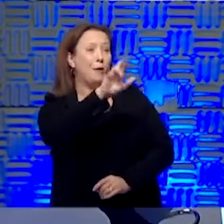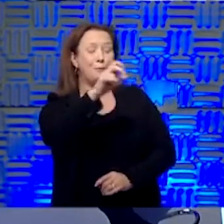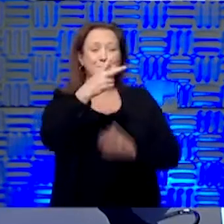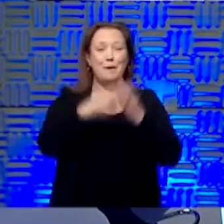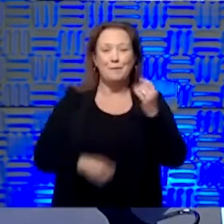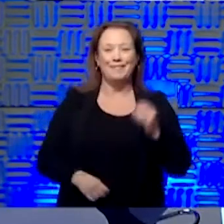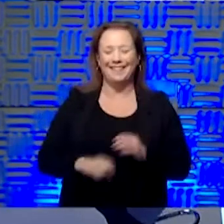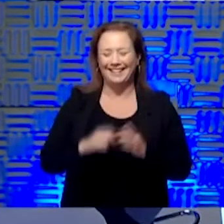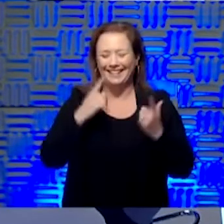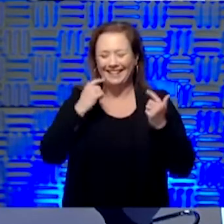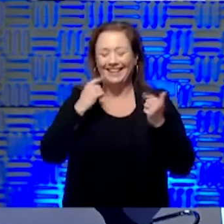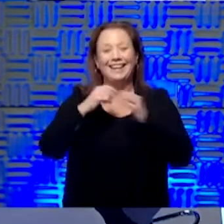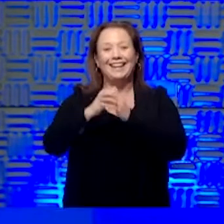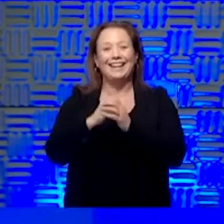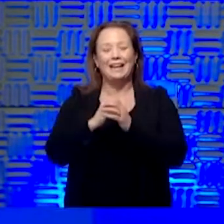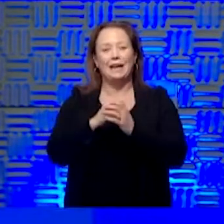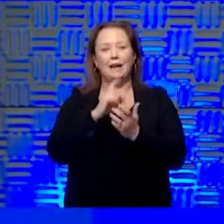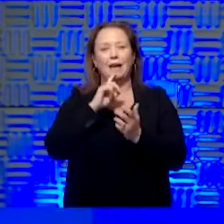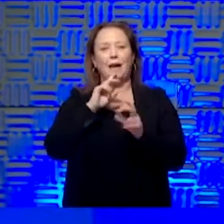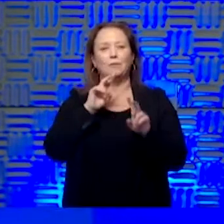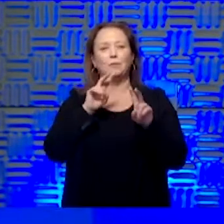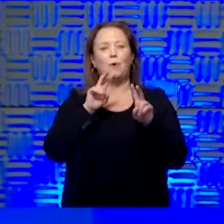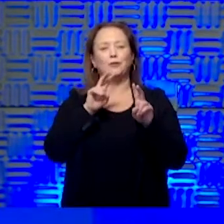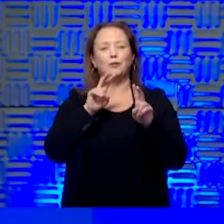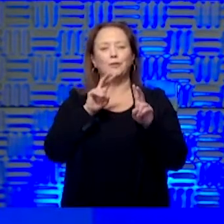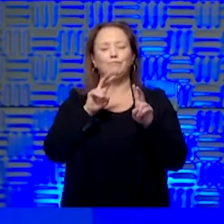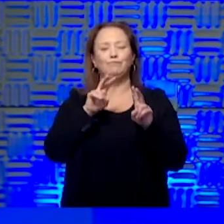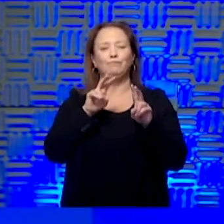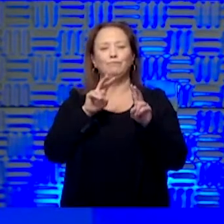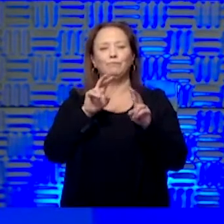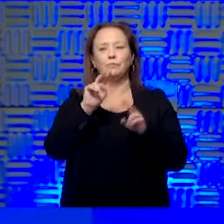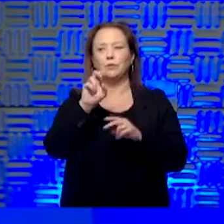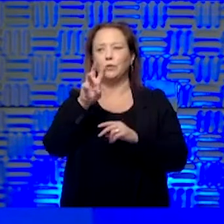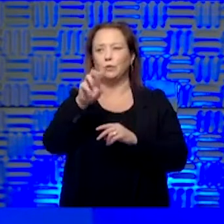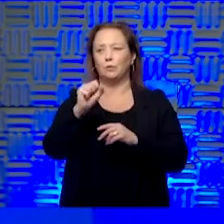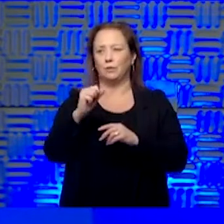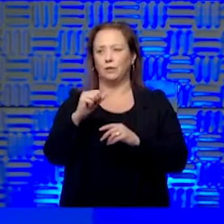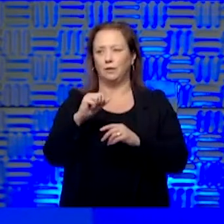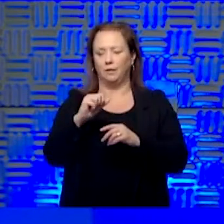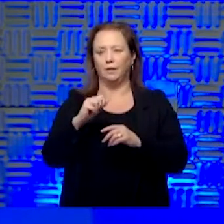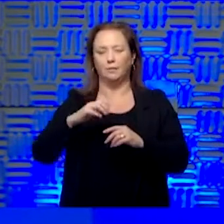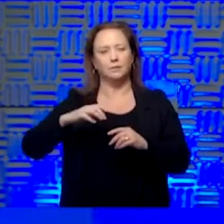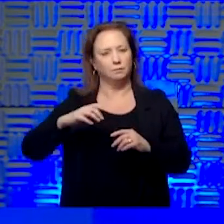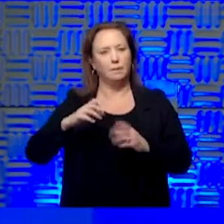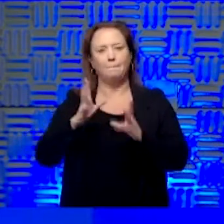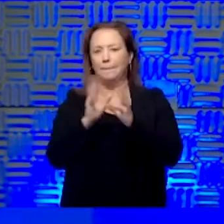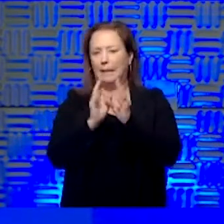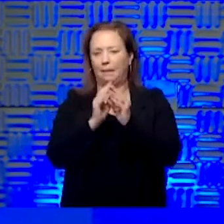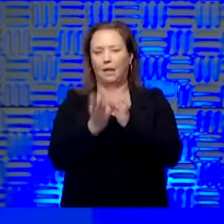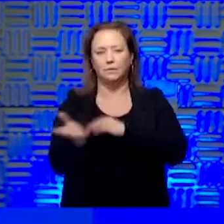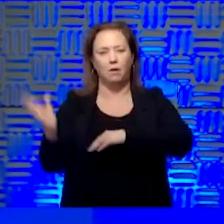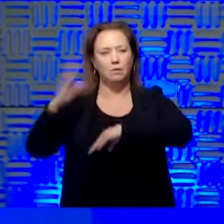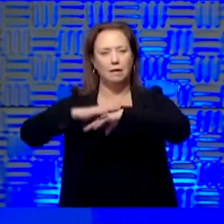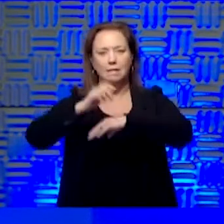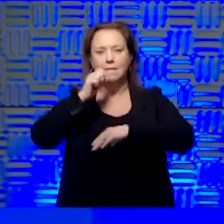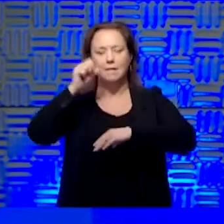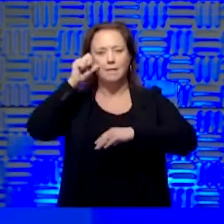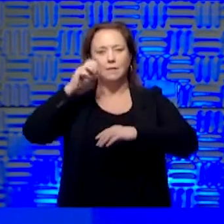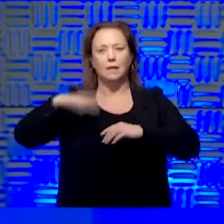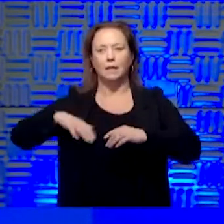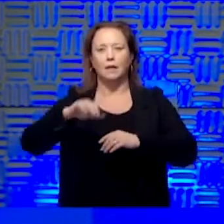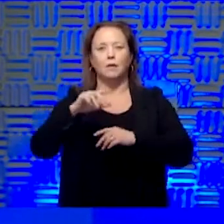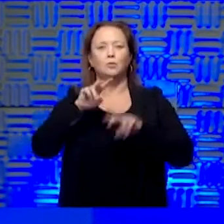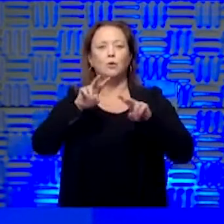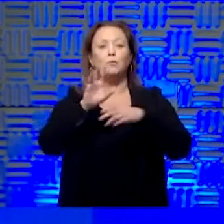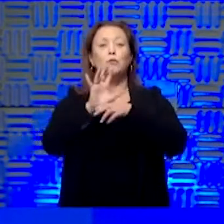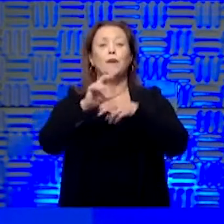one. yeah. Not bad. But as I was flipping through the channels yesterday after we got home from a late day in many meetings, the Terminator